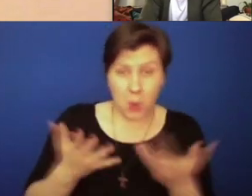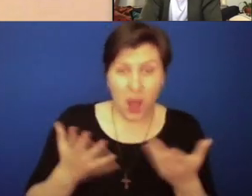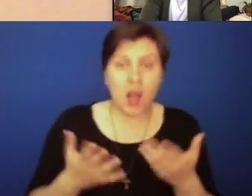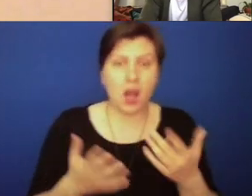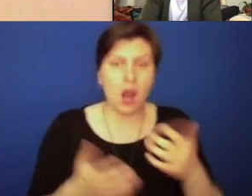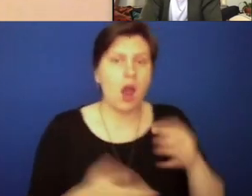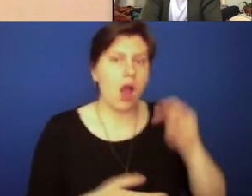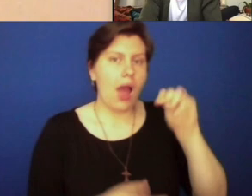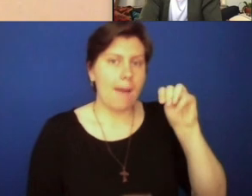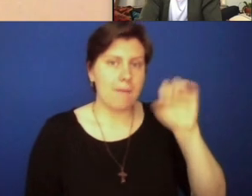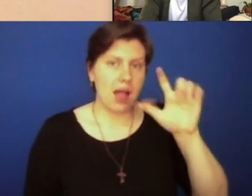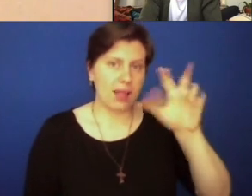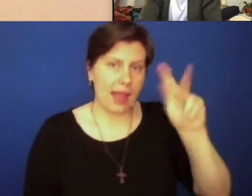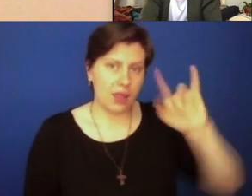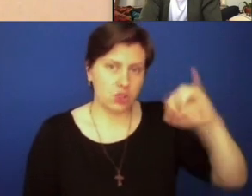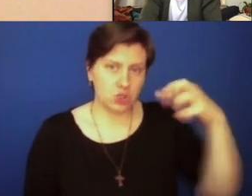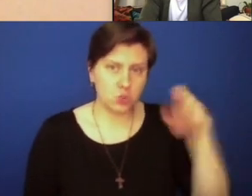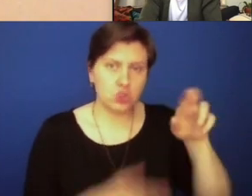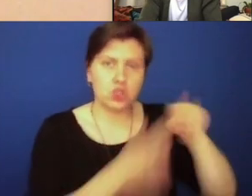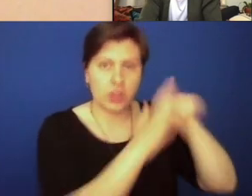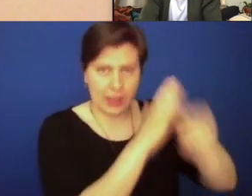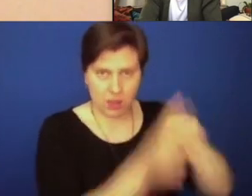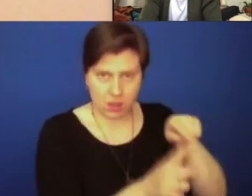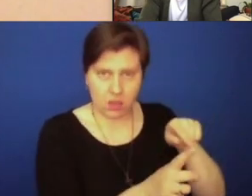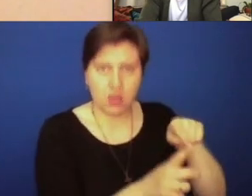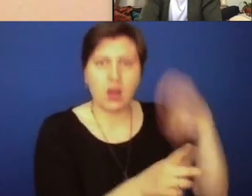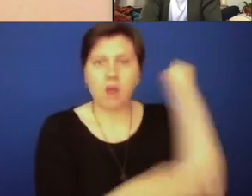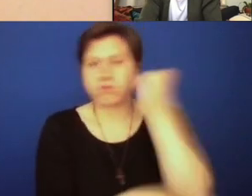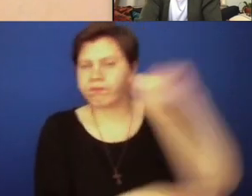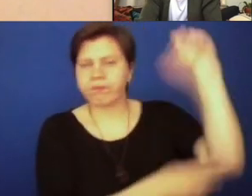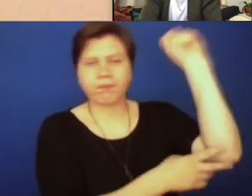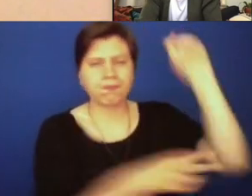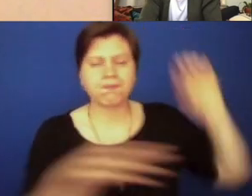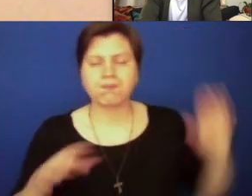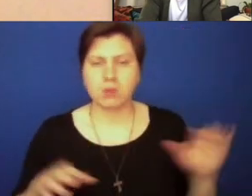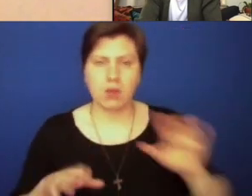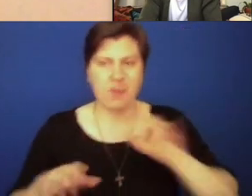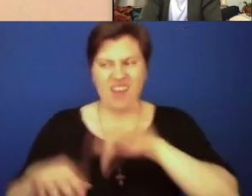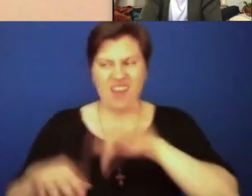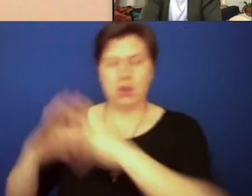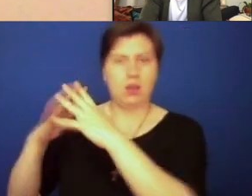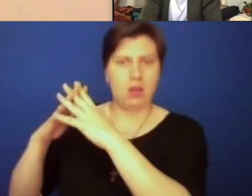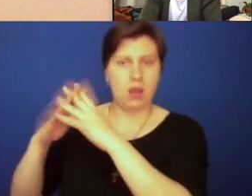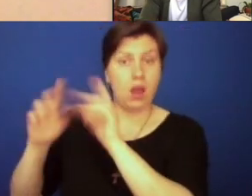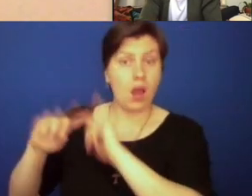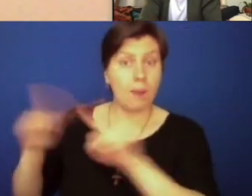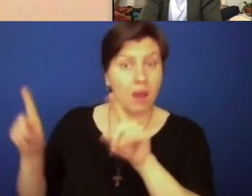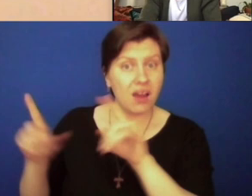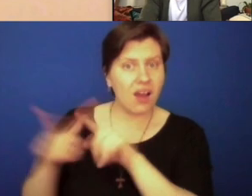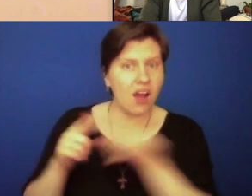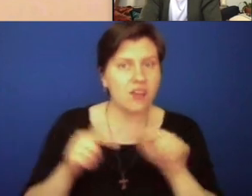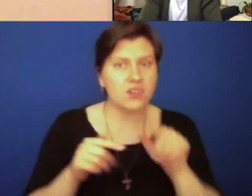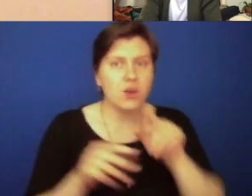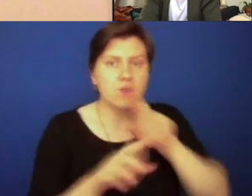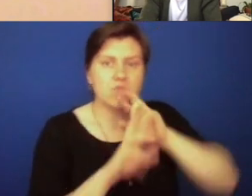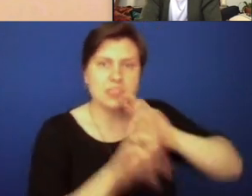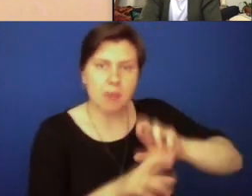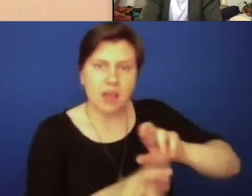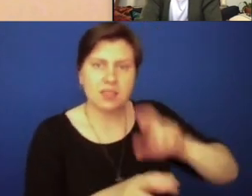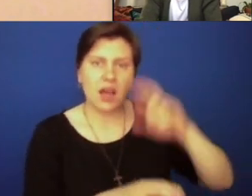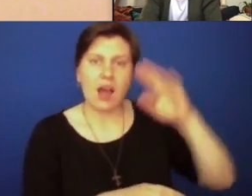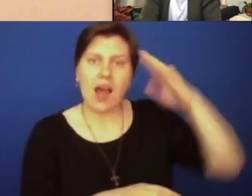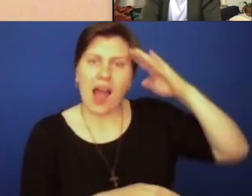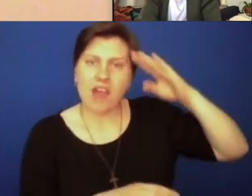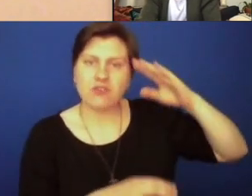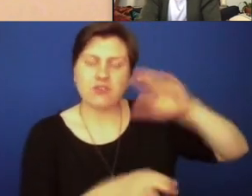of the Reverend Dr. Martin Luther King Jr., the uprisings that take place, but also in response to a call issued by